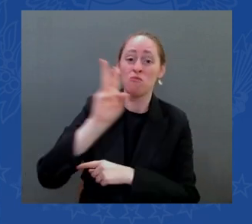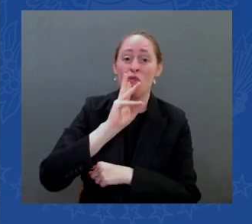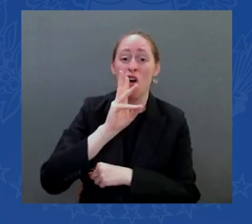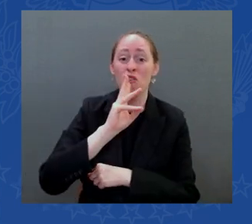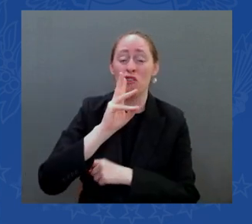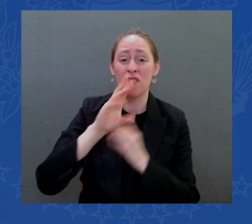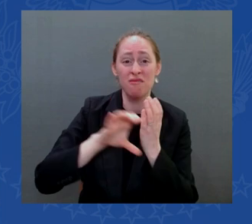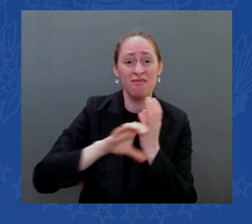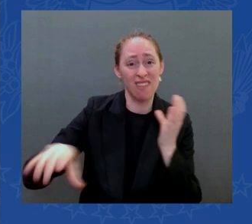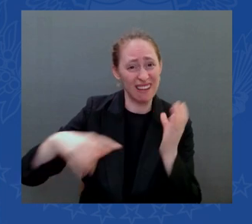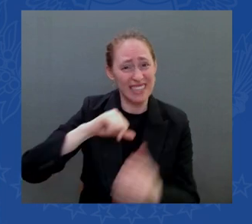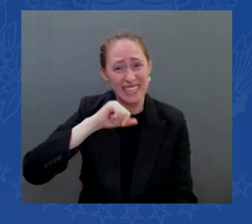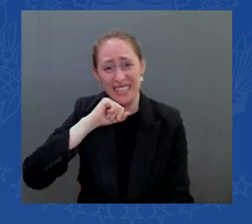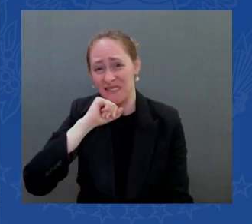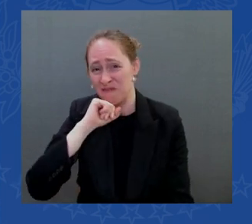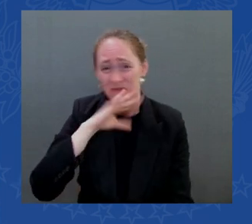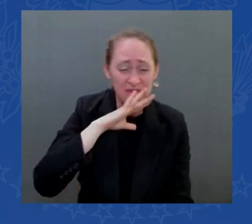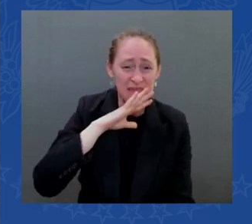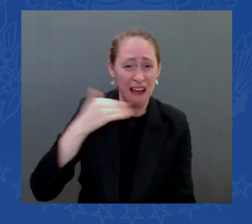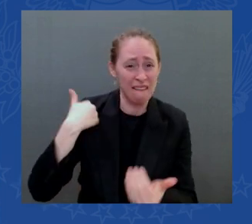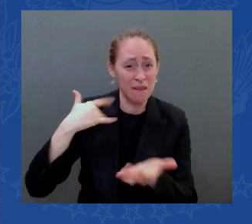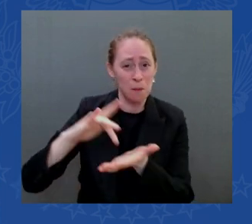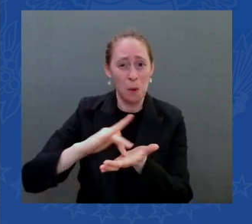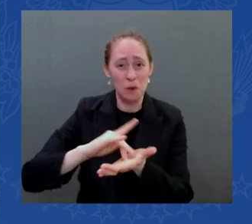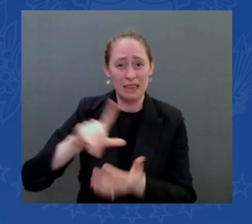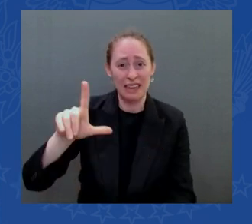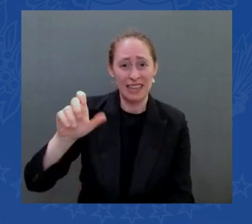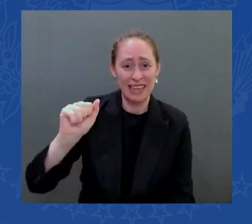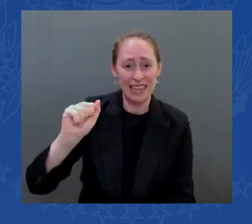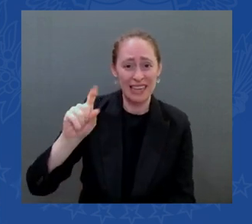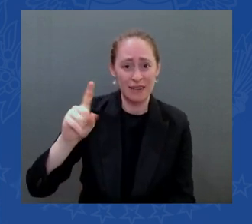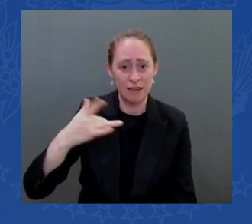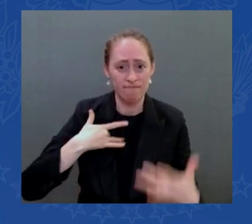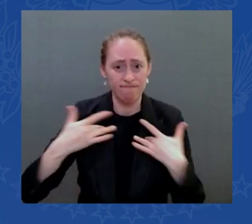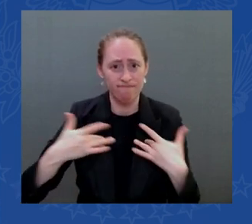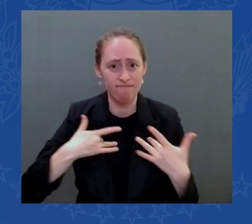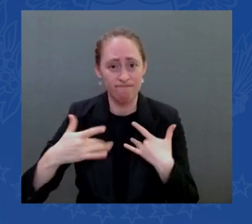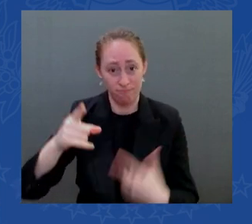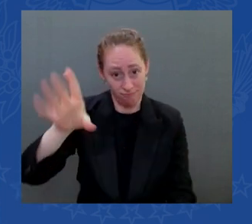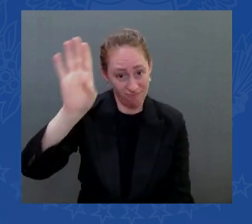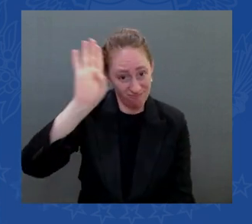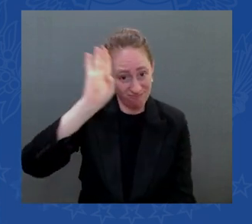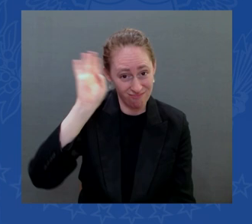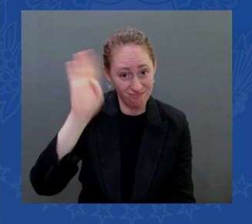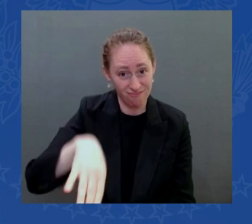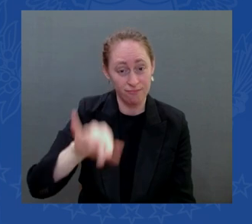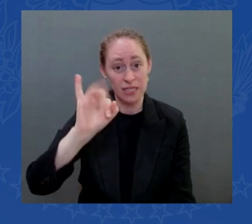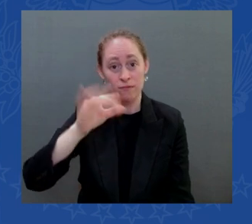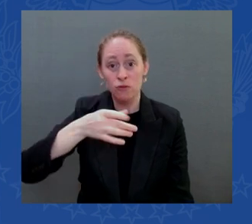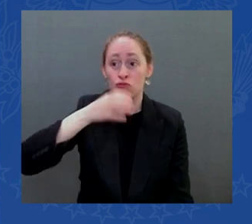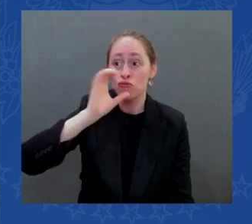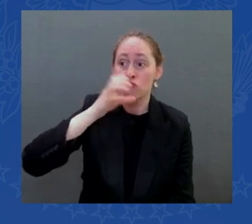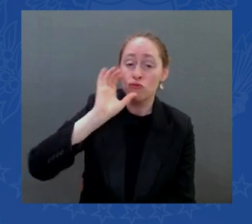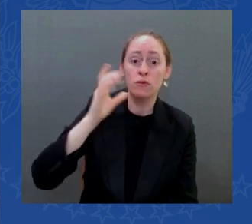mental illness brain damage it's really important we're also going to address what they call pfas it's a